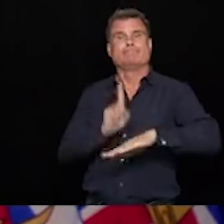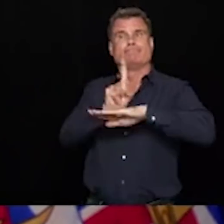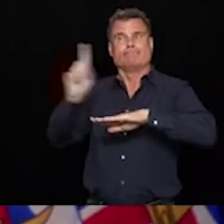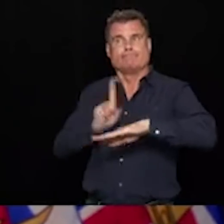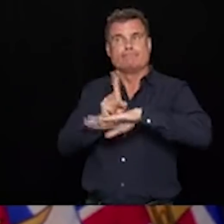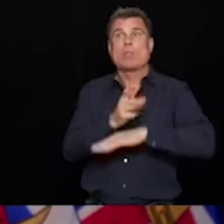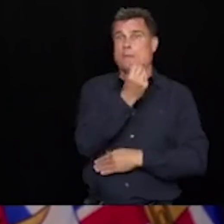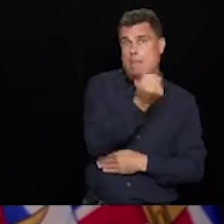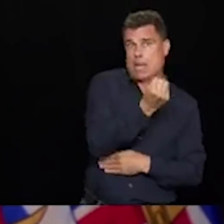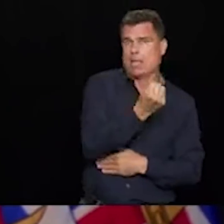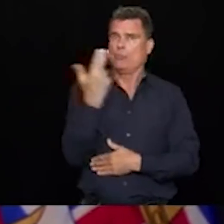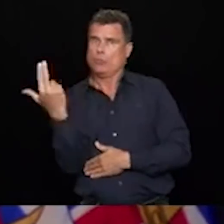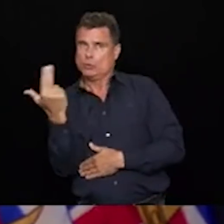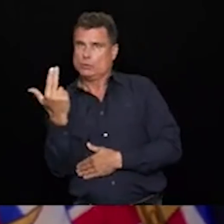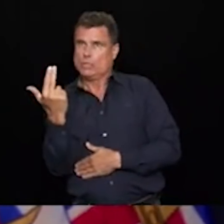past number of weeks.